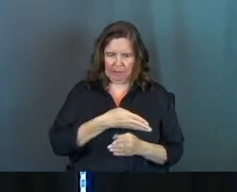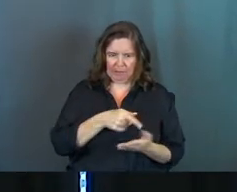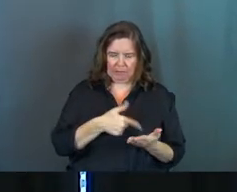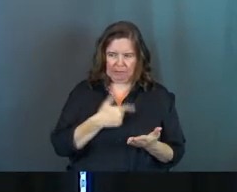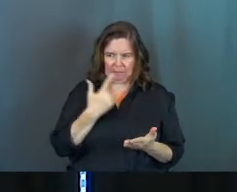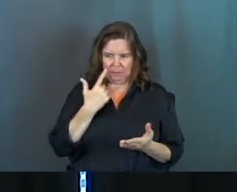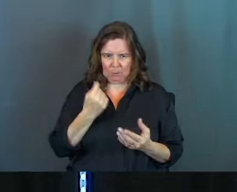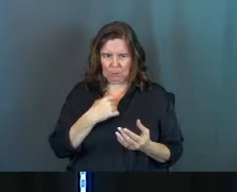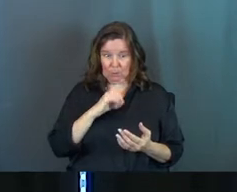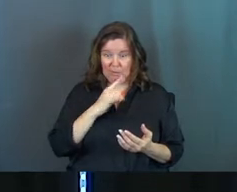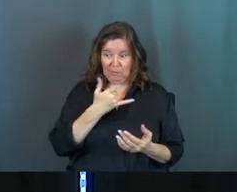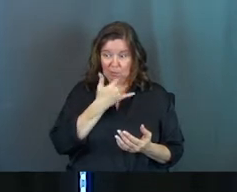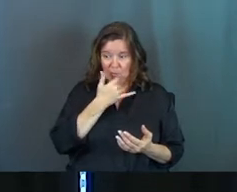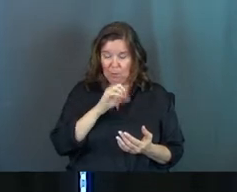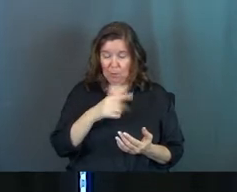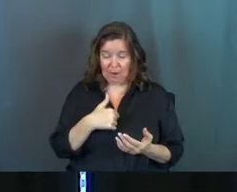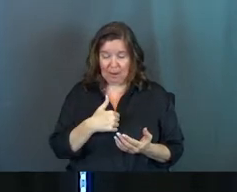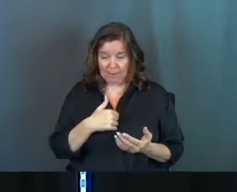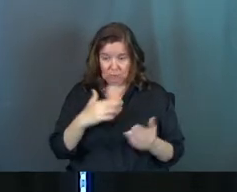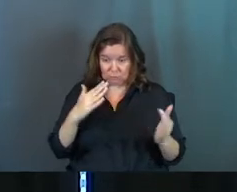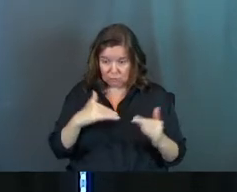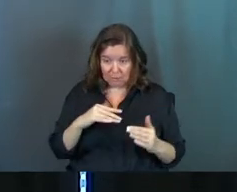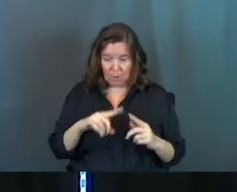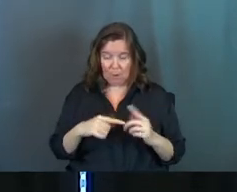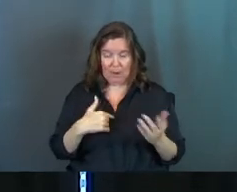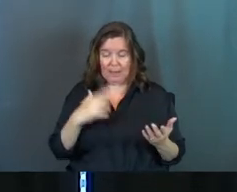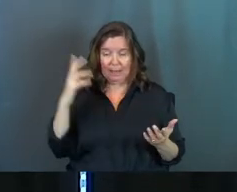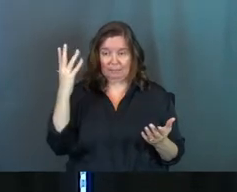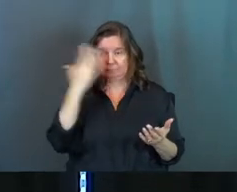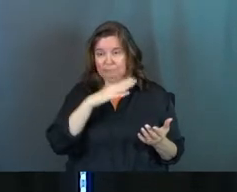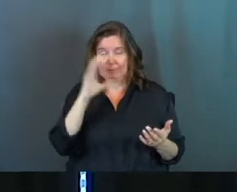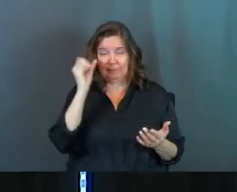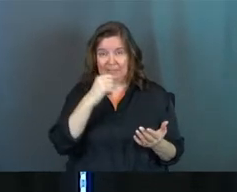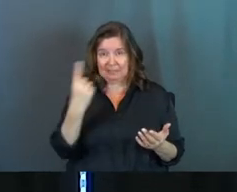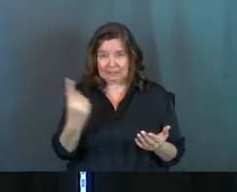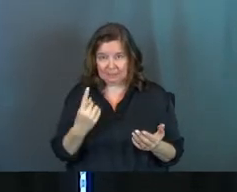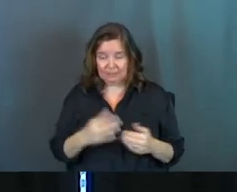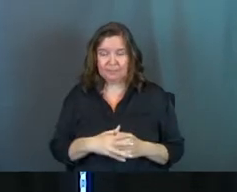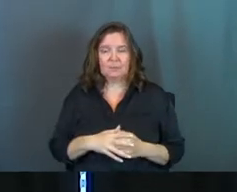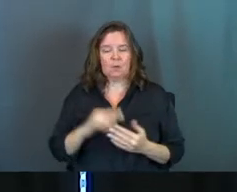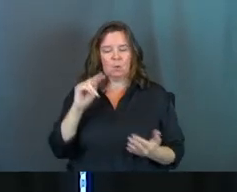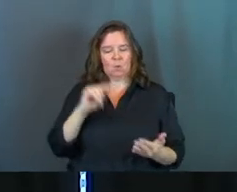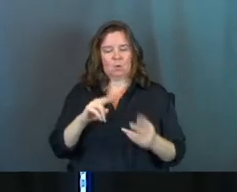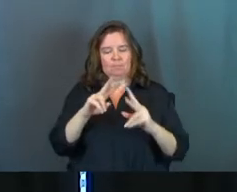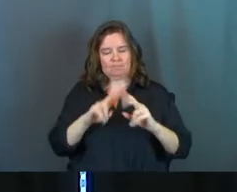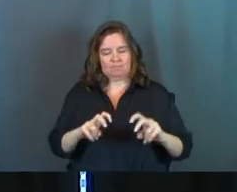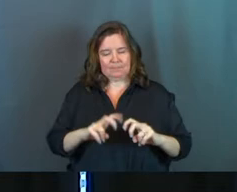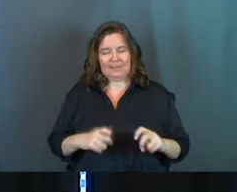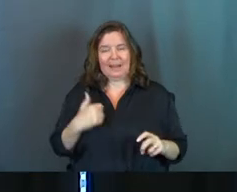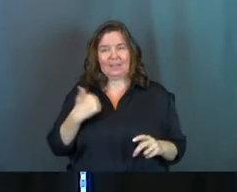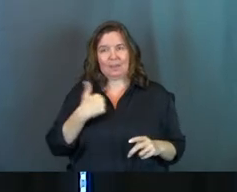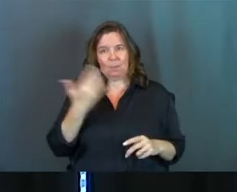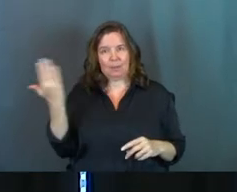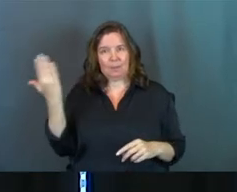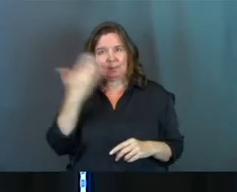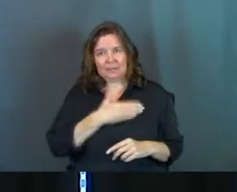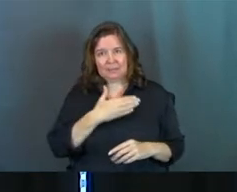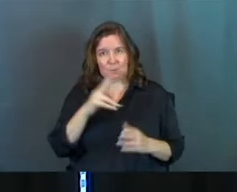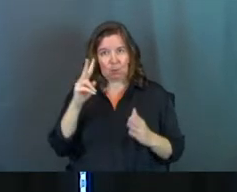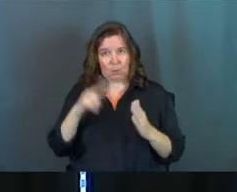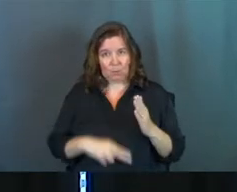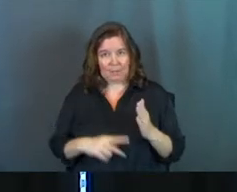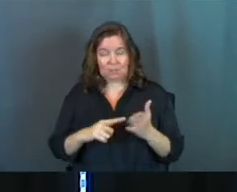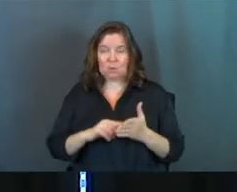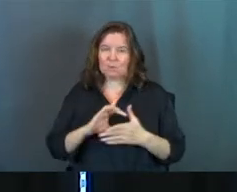either I'm doing things really wrong and I'm in trouble or I missed something, you know? So we're going to look at some things that sometimes I think we miss when we read this verse. So some